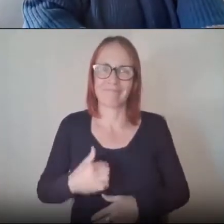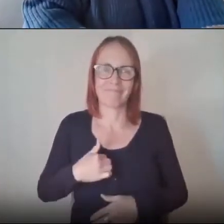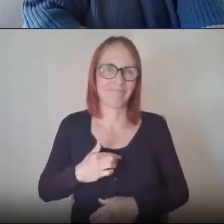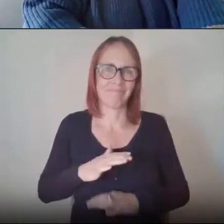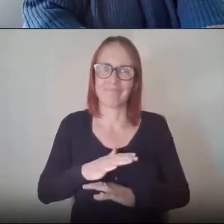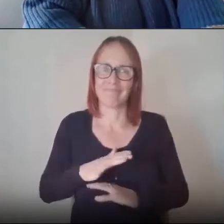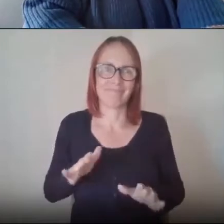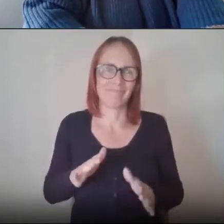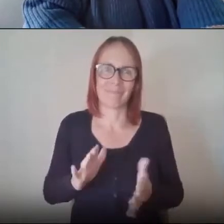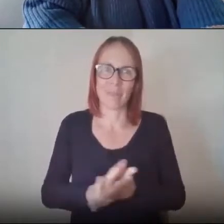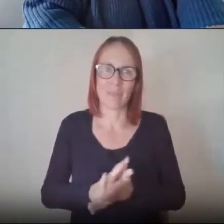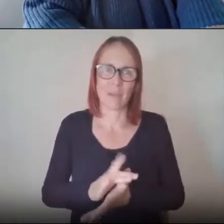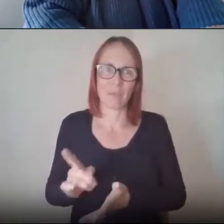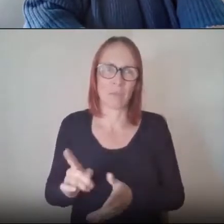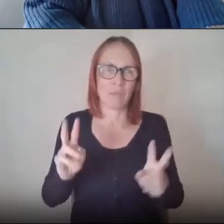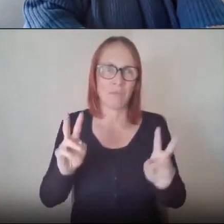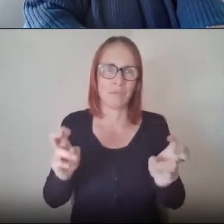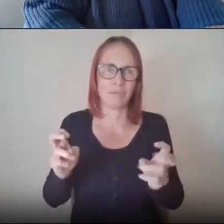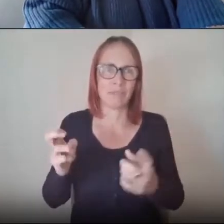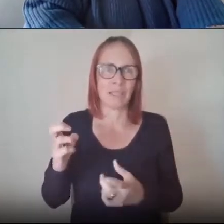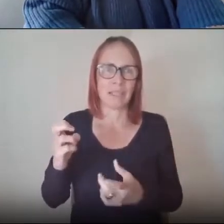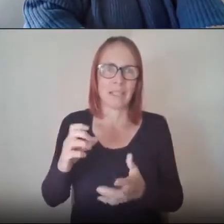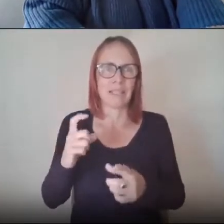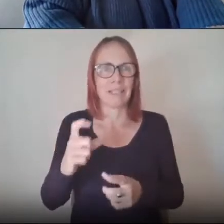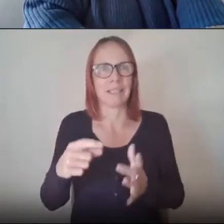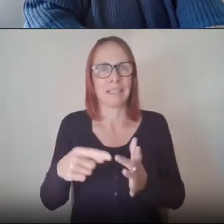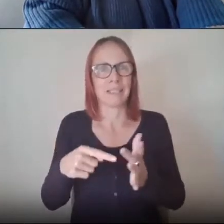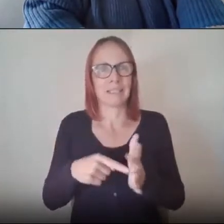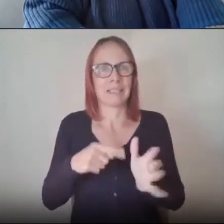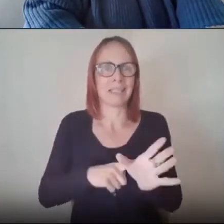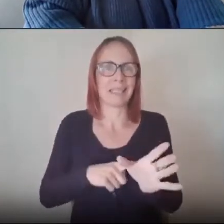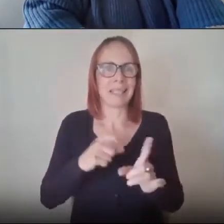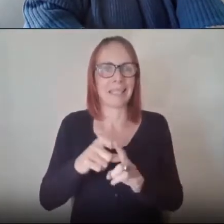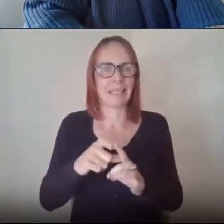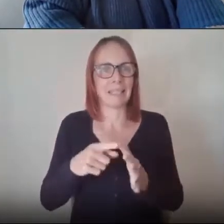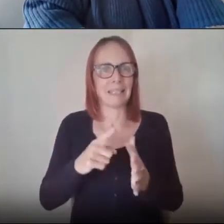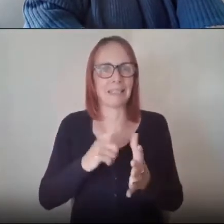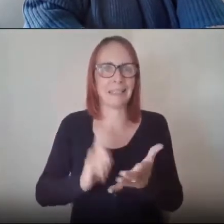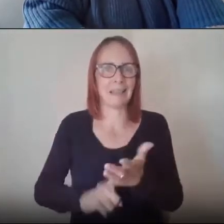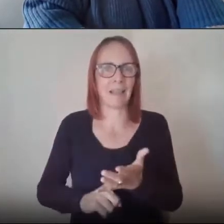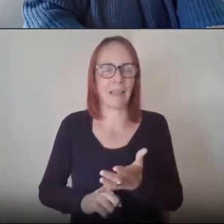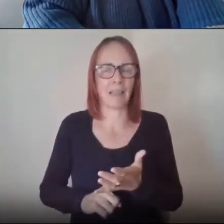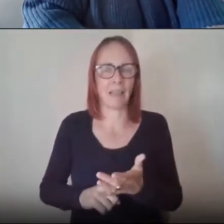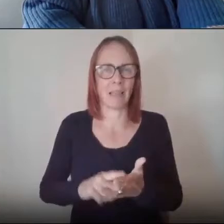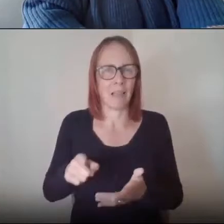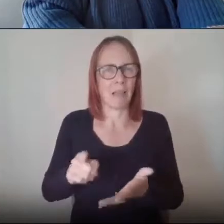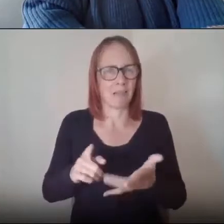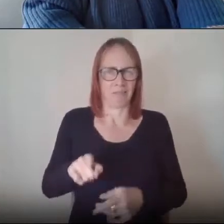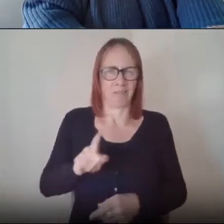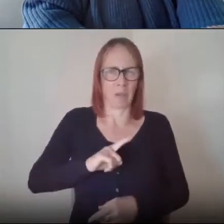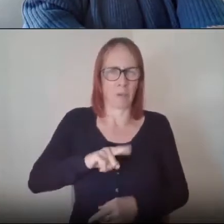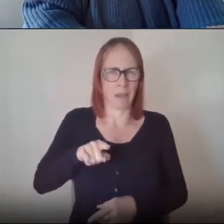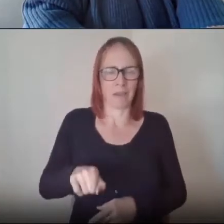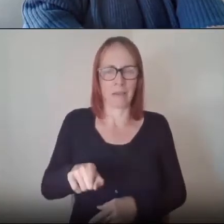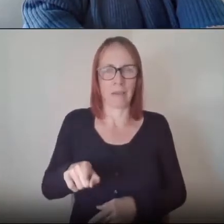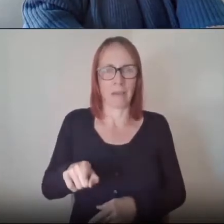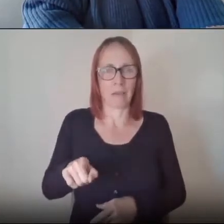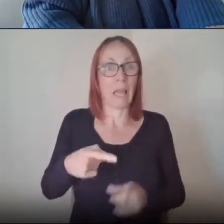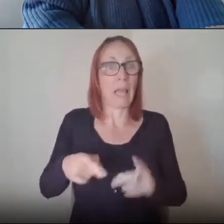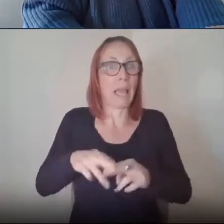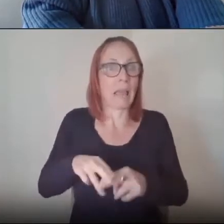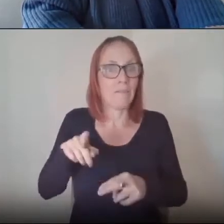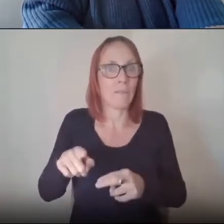of the city deals for that reason because the city deal works on the premise that if you invest in the cities